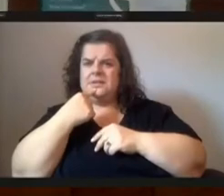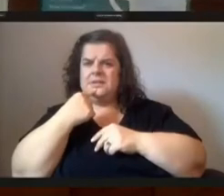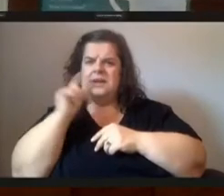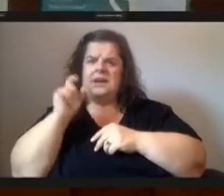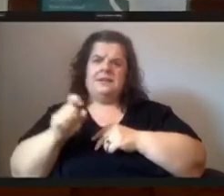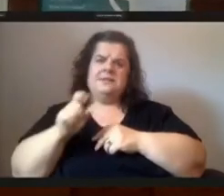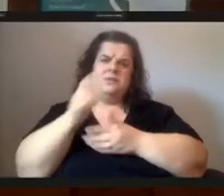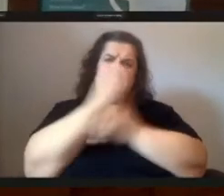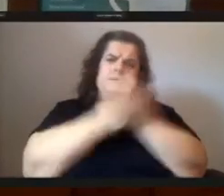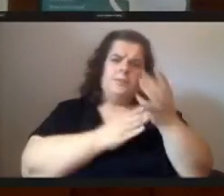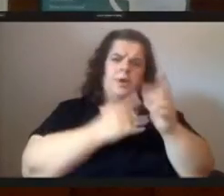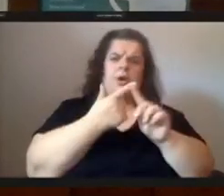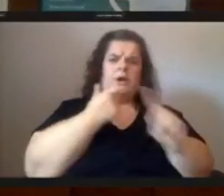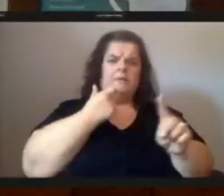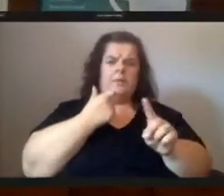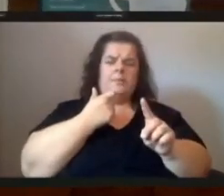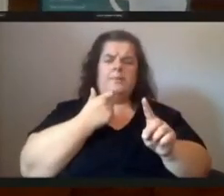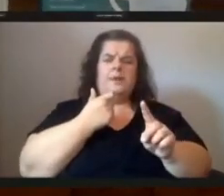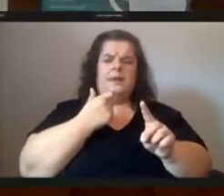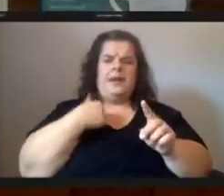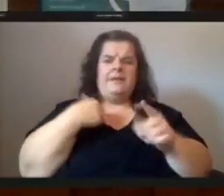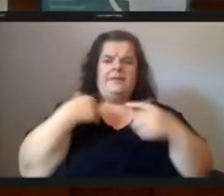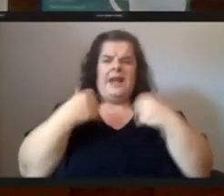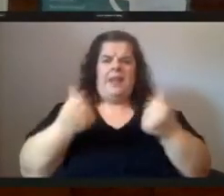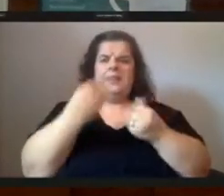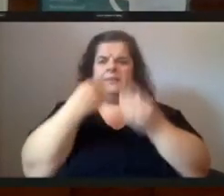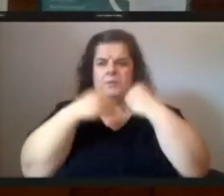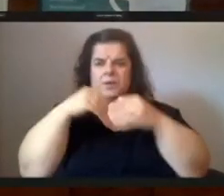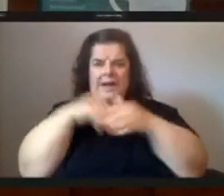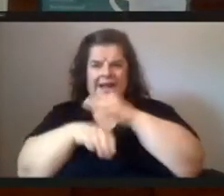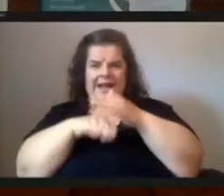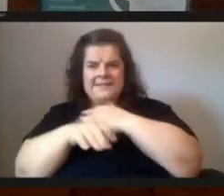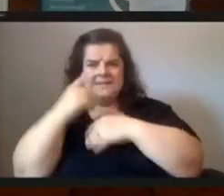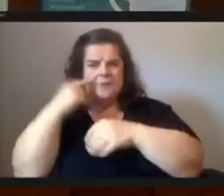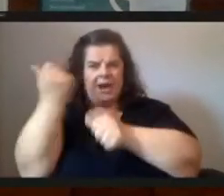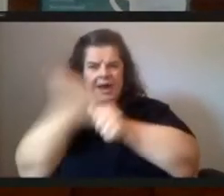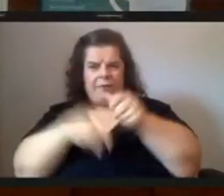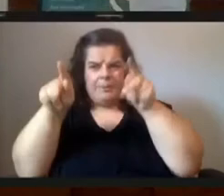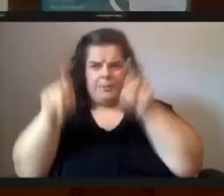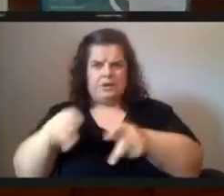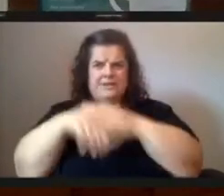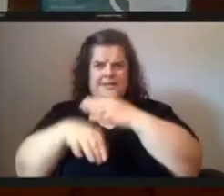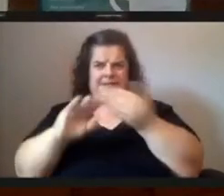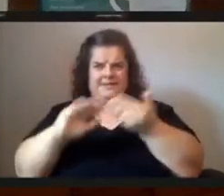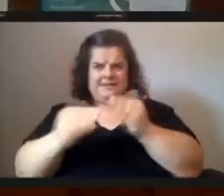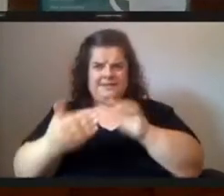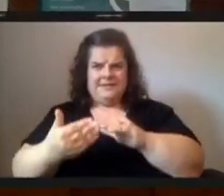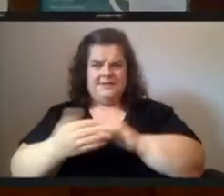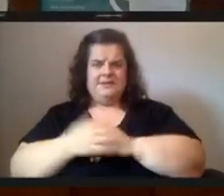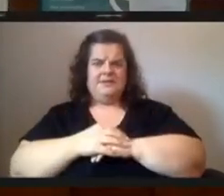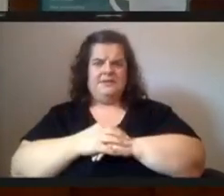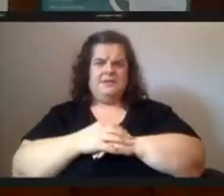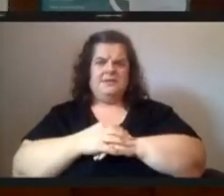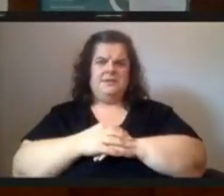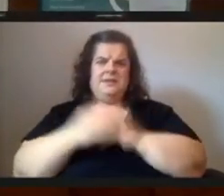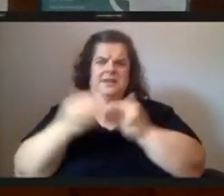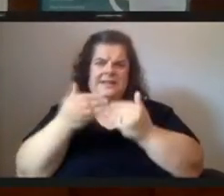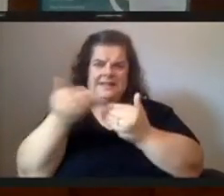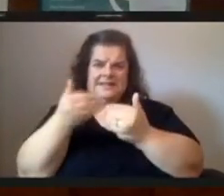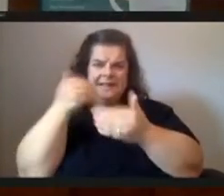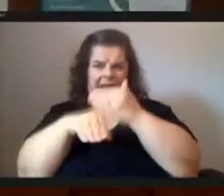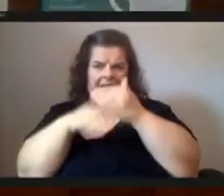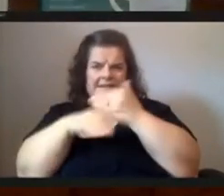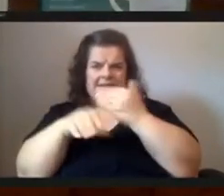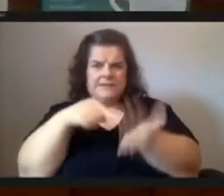from having healthy food access for every single resident in the city um easily if easily accessed and affordable